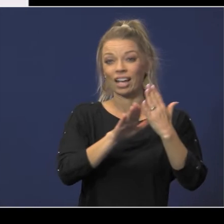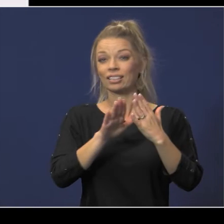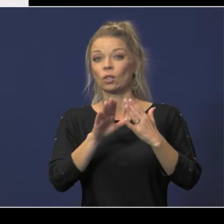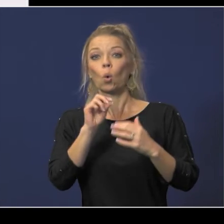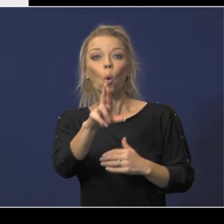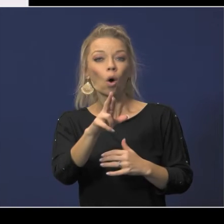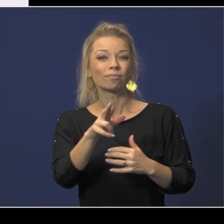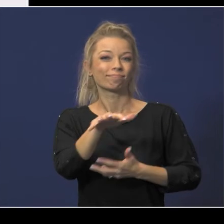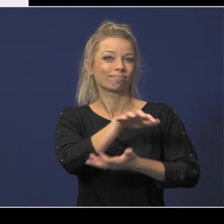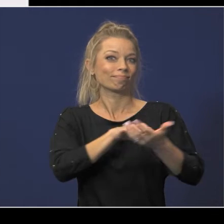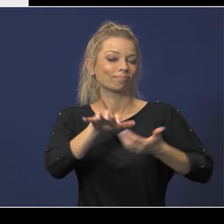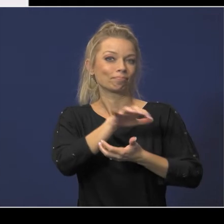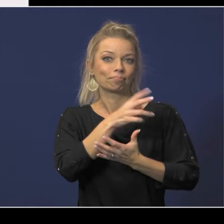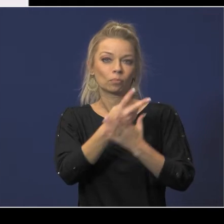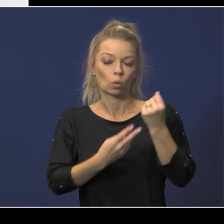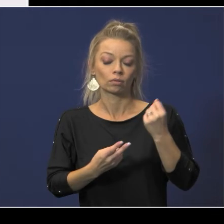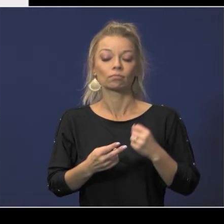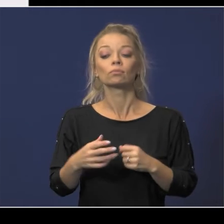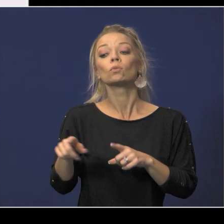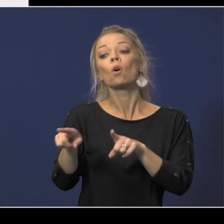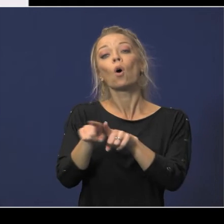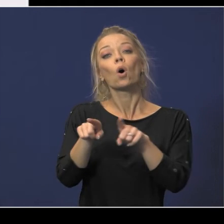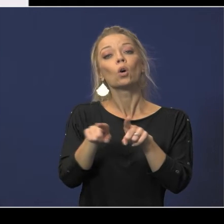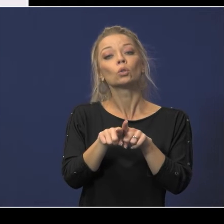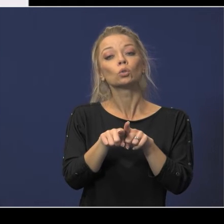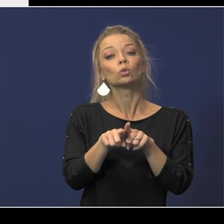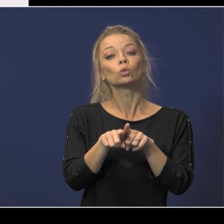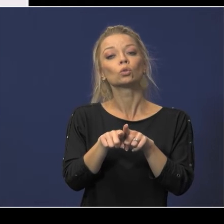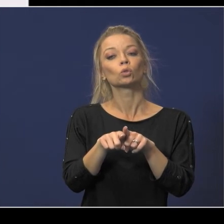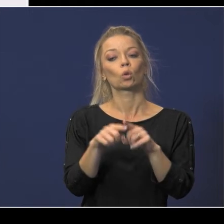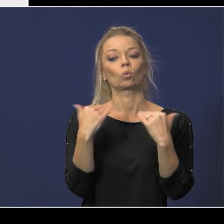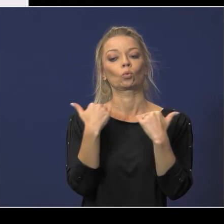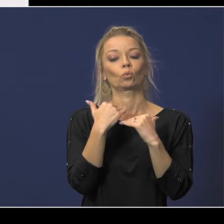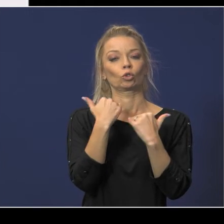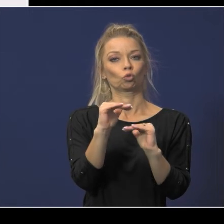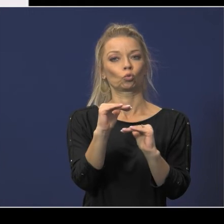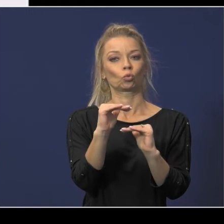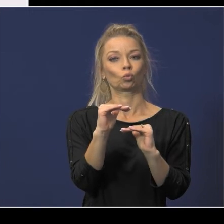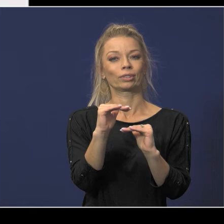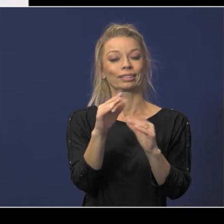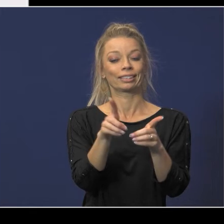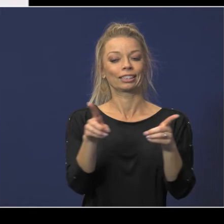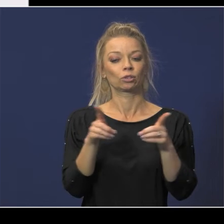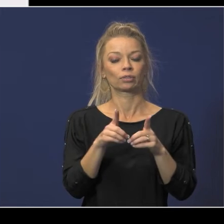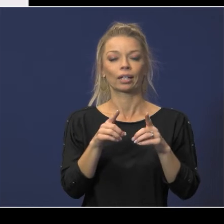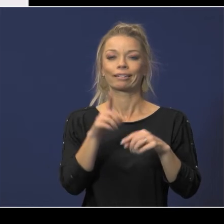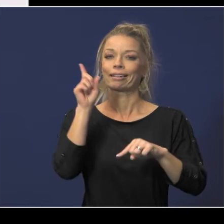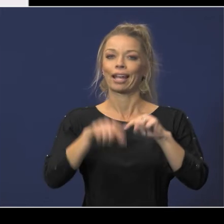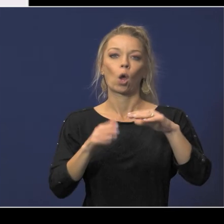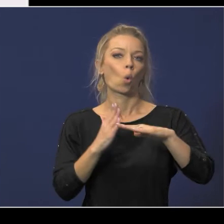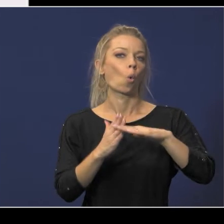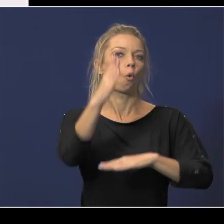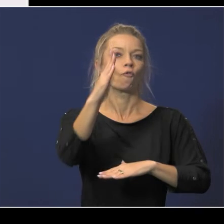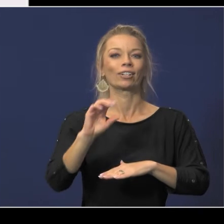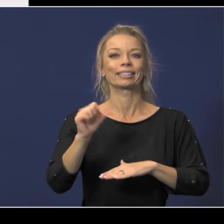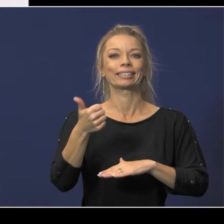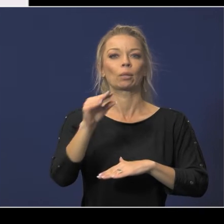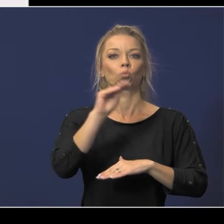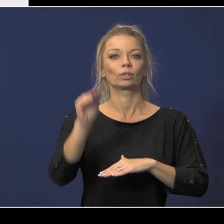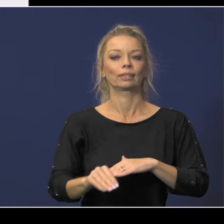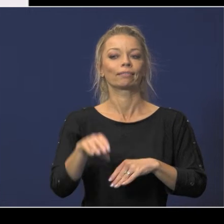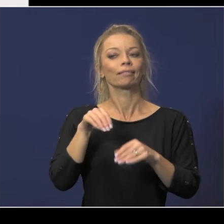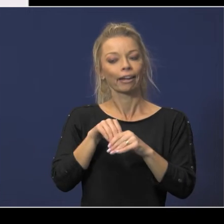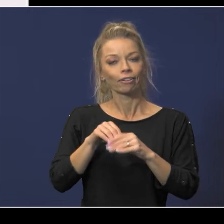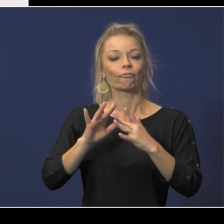restricts districts to having no more than 10 percent of its student student enrollment in in a virtual platform